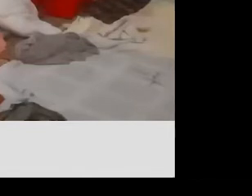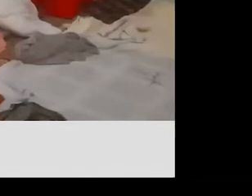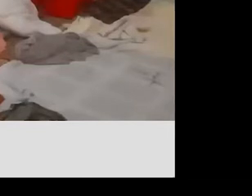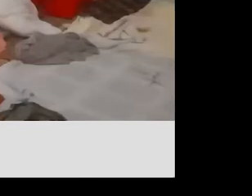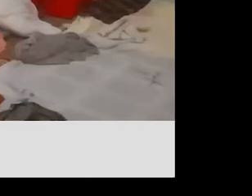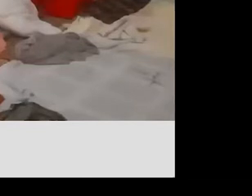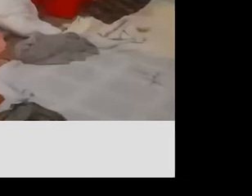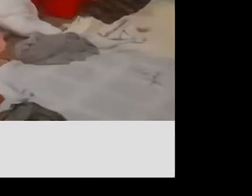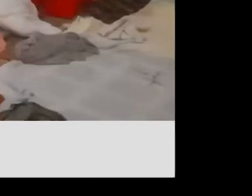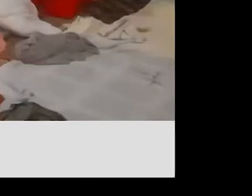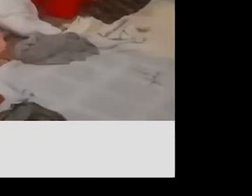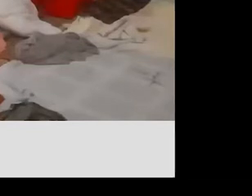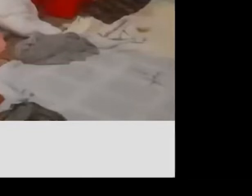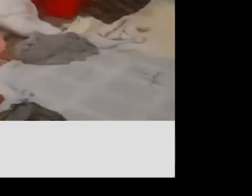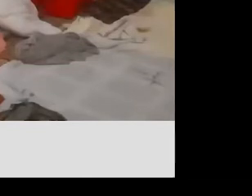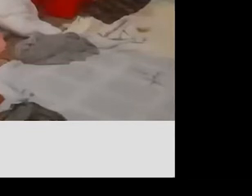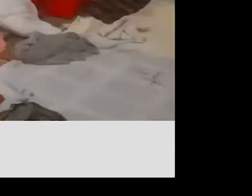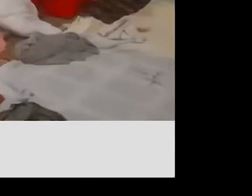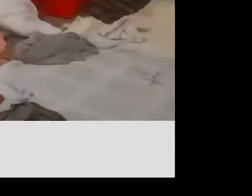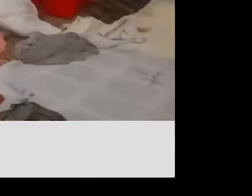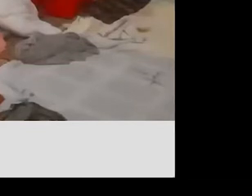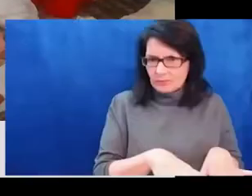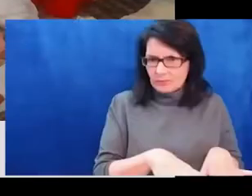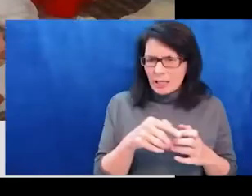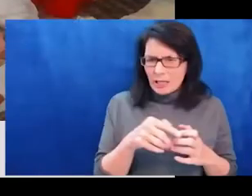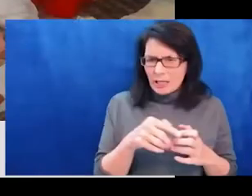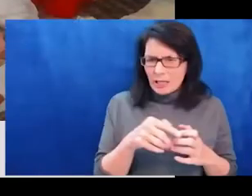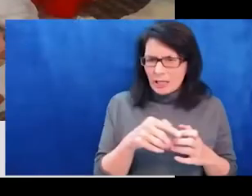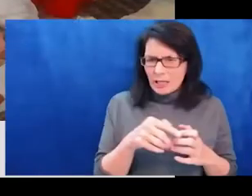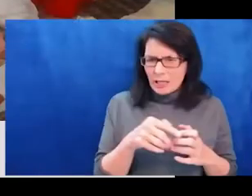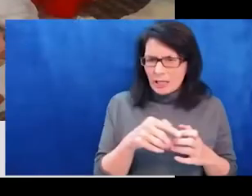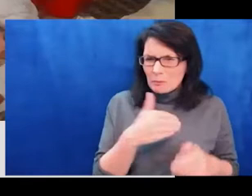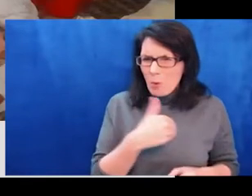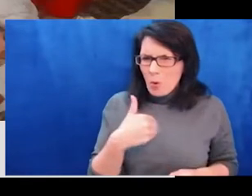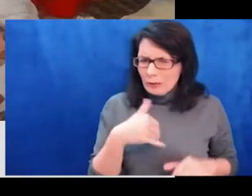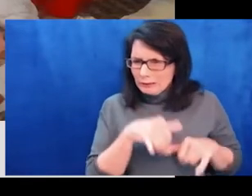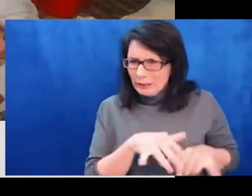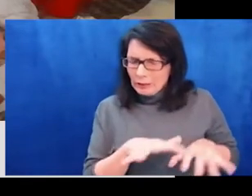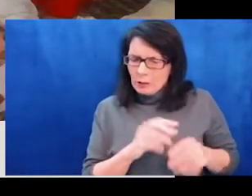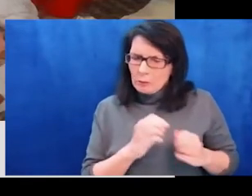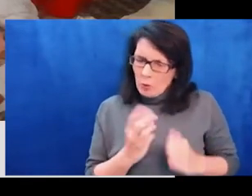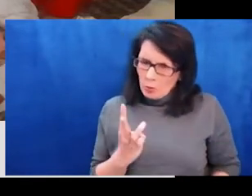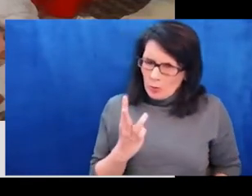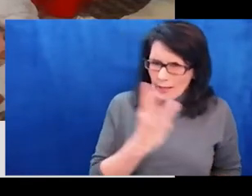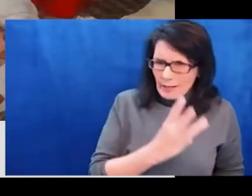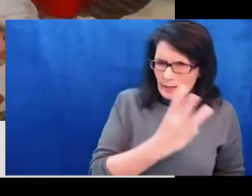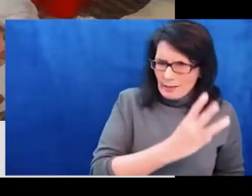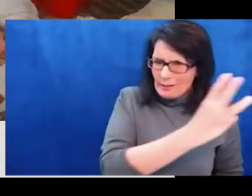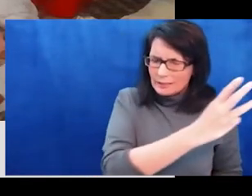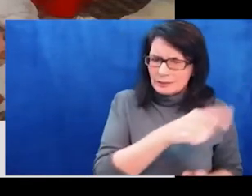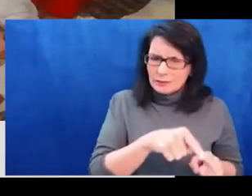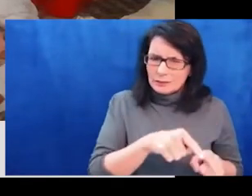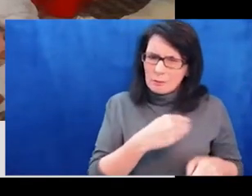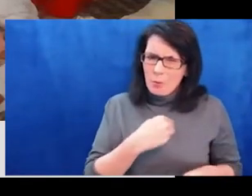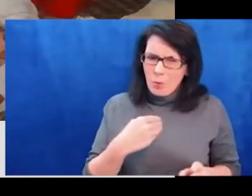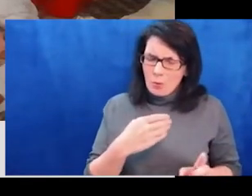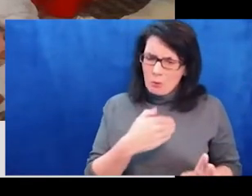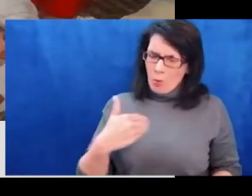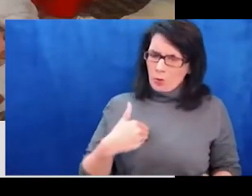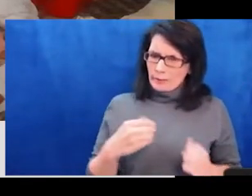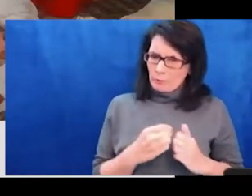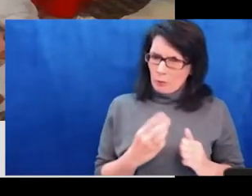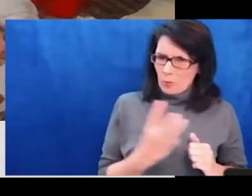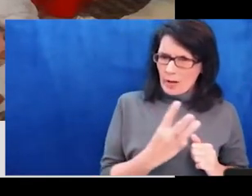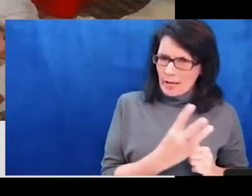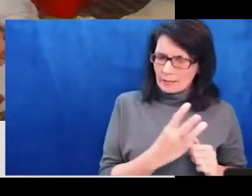within the past week. And DeVue being the Western Ukrainian